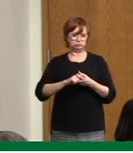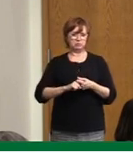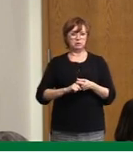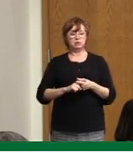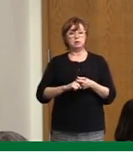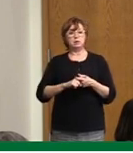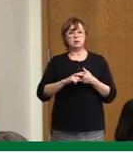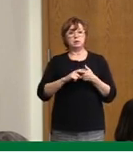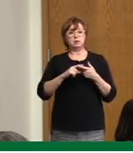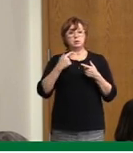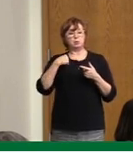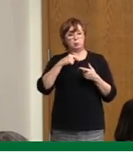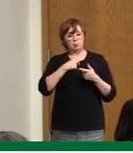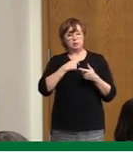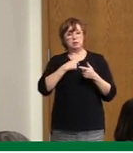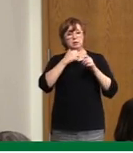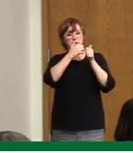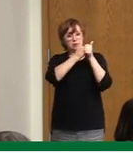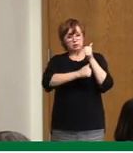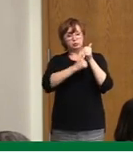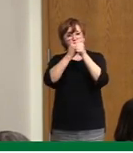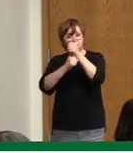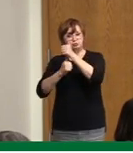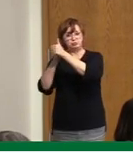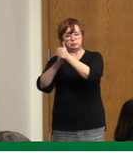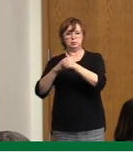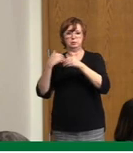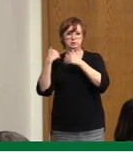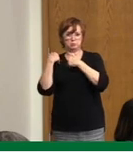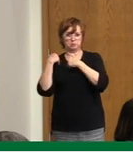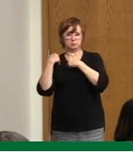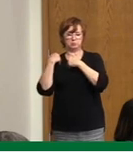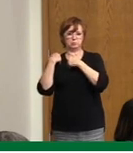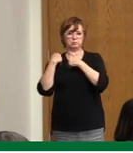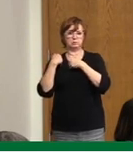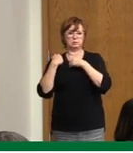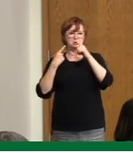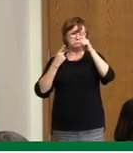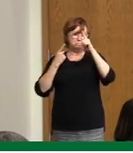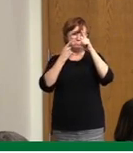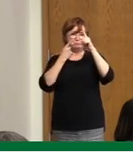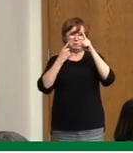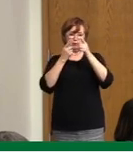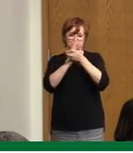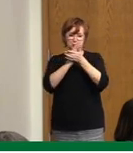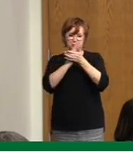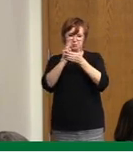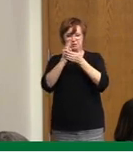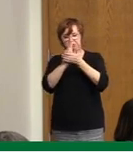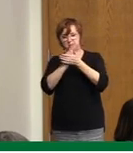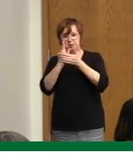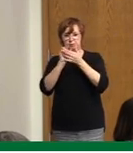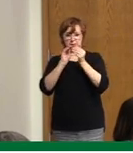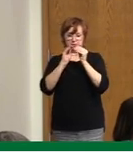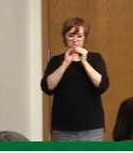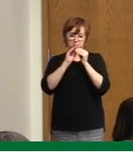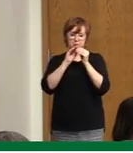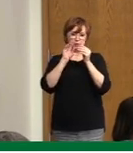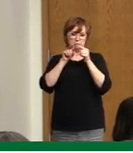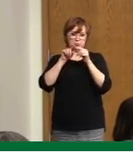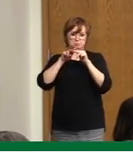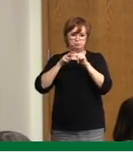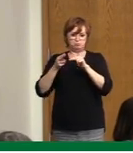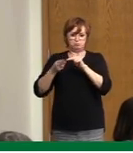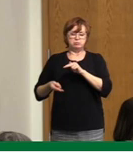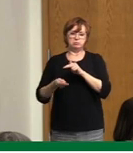it is up to us to really see how low we can bring our case numbers over the next two to three weeks and see, you know, how that helps us